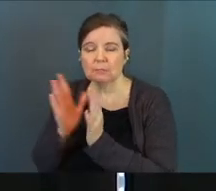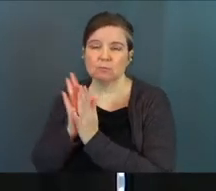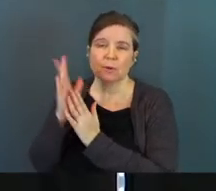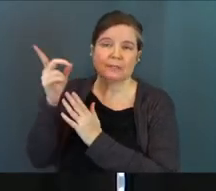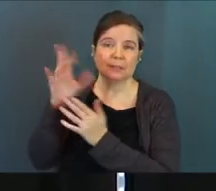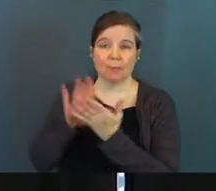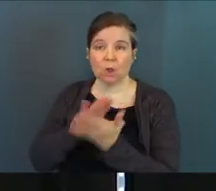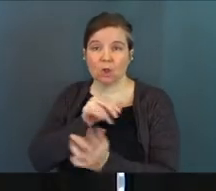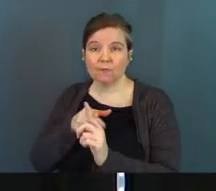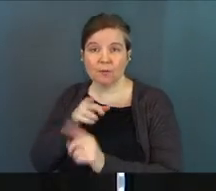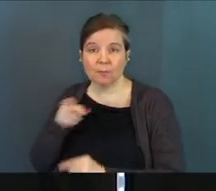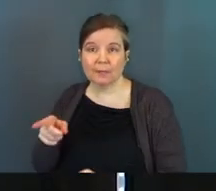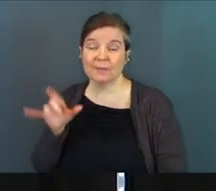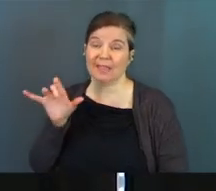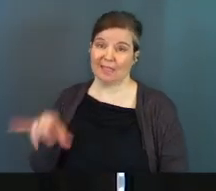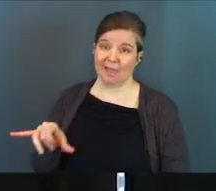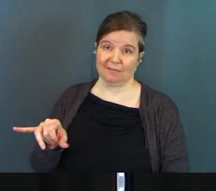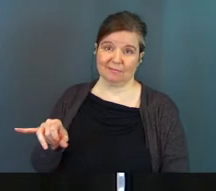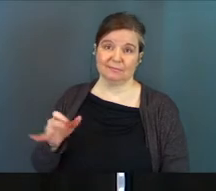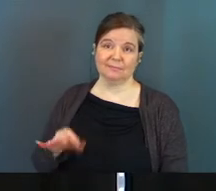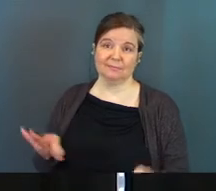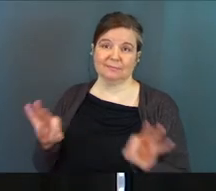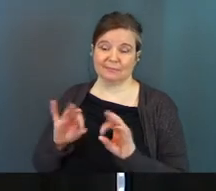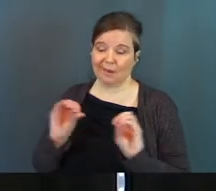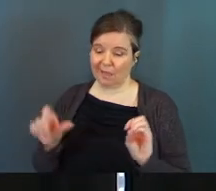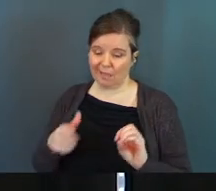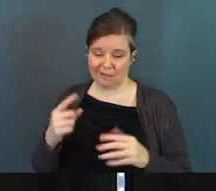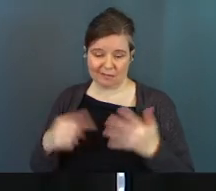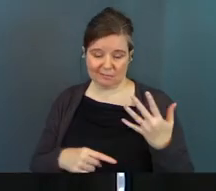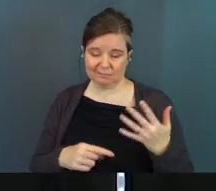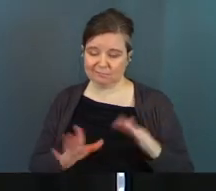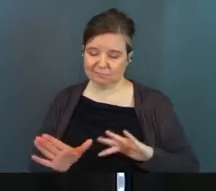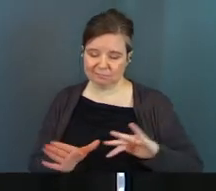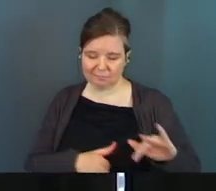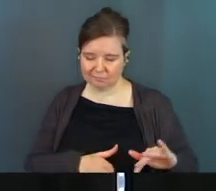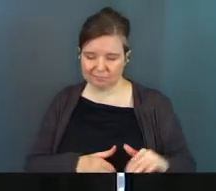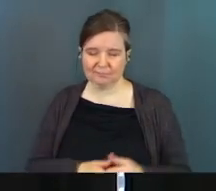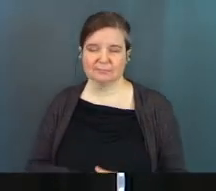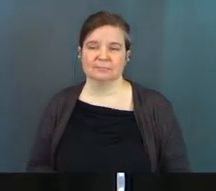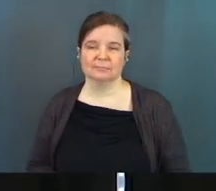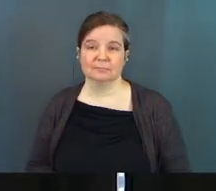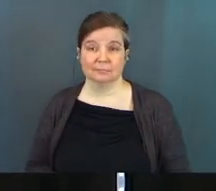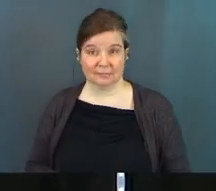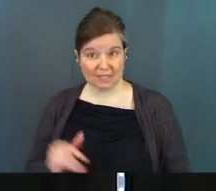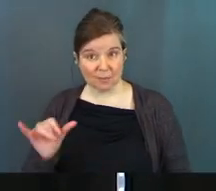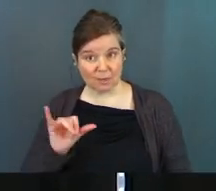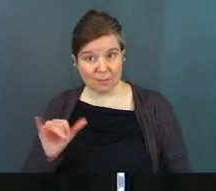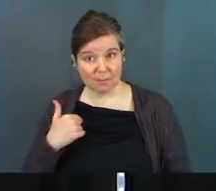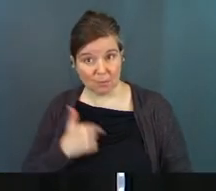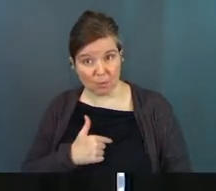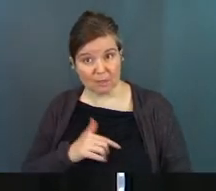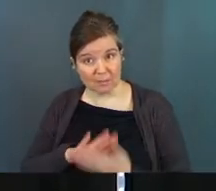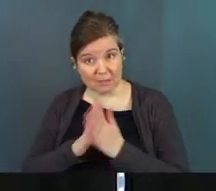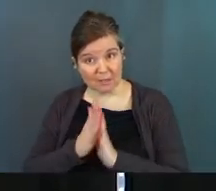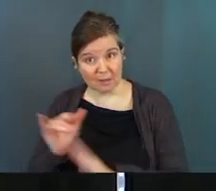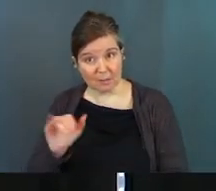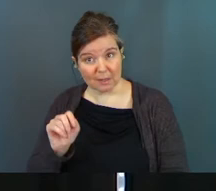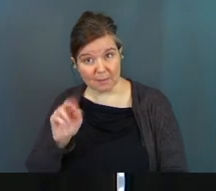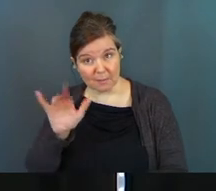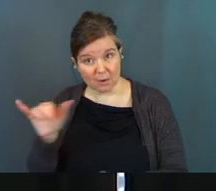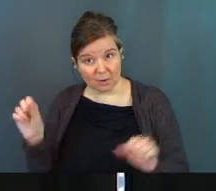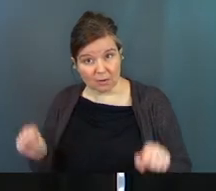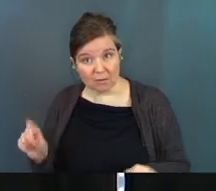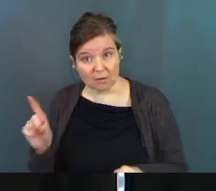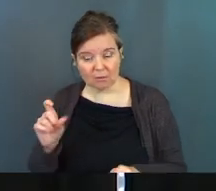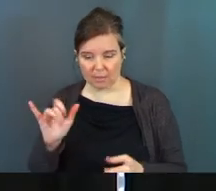praising him, learning from him. That is it. And nothing else will stand in the way. Can we be like Mary? Can